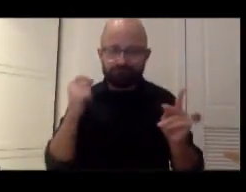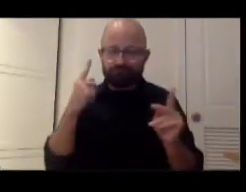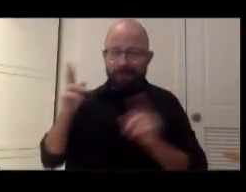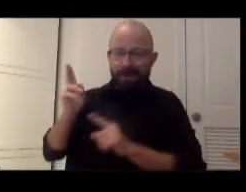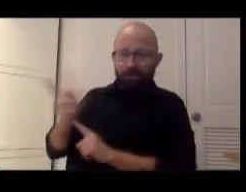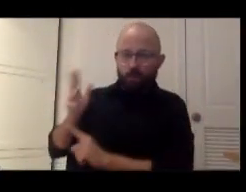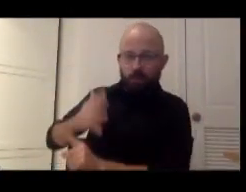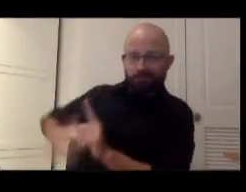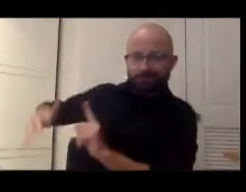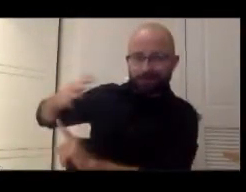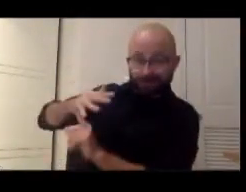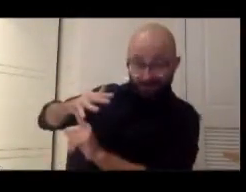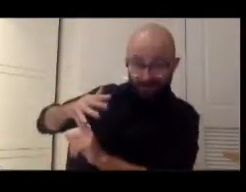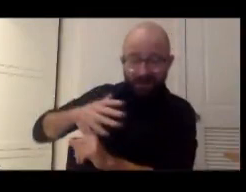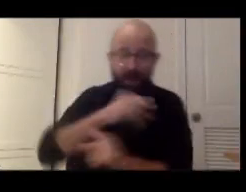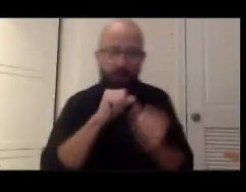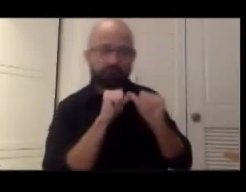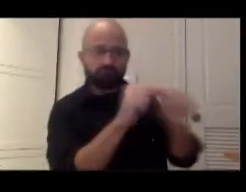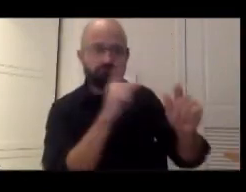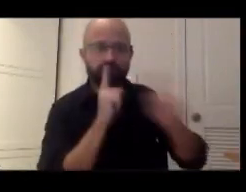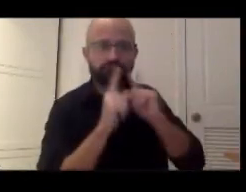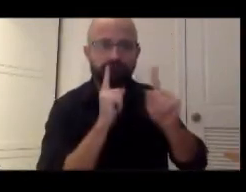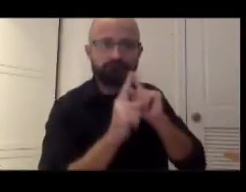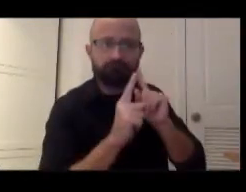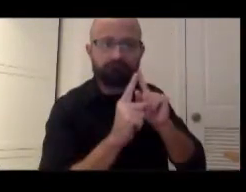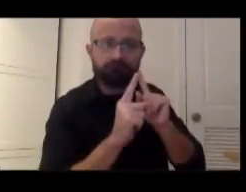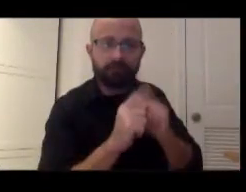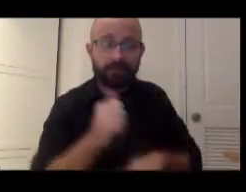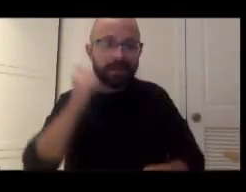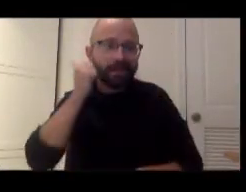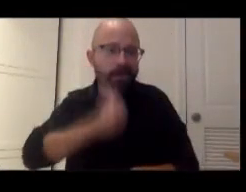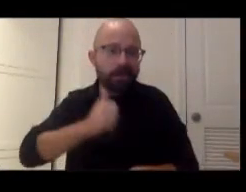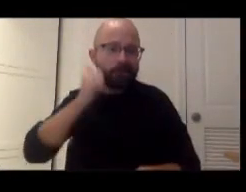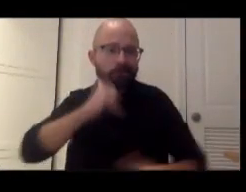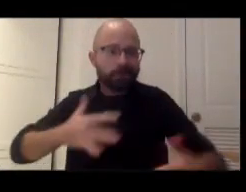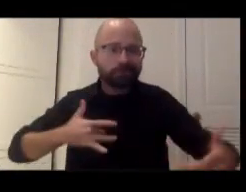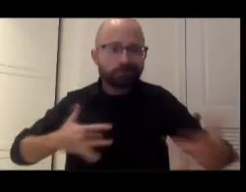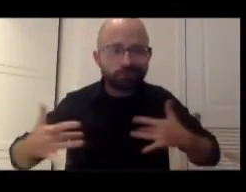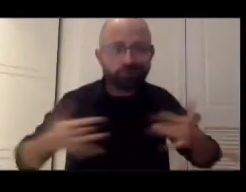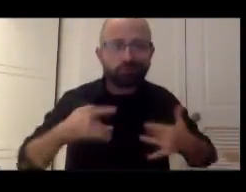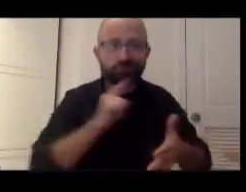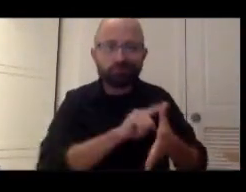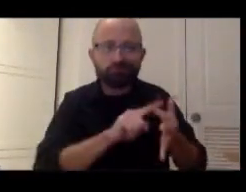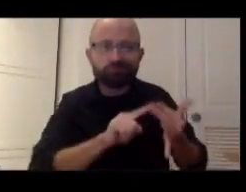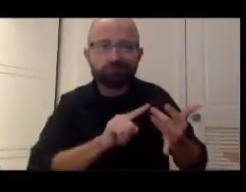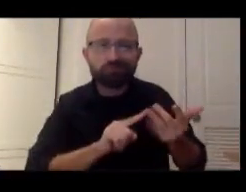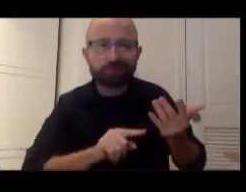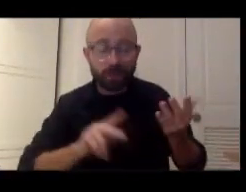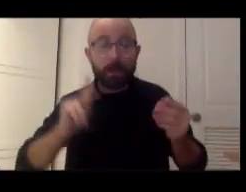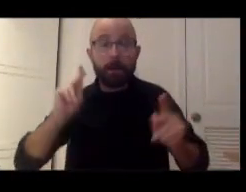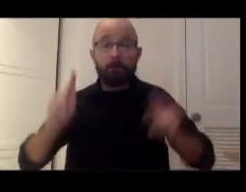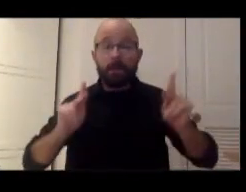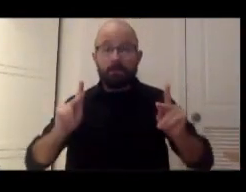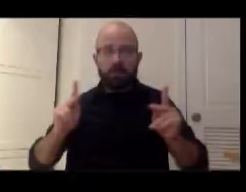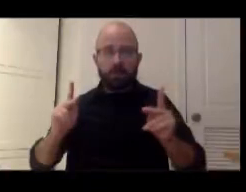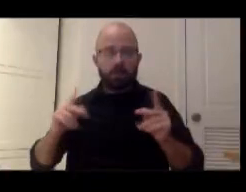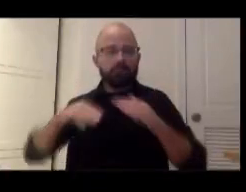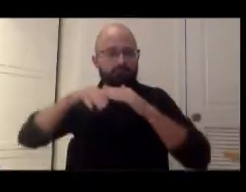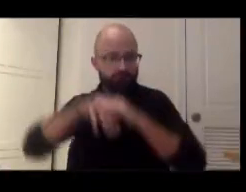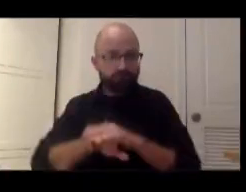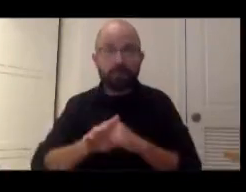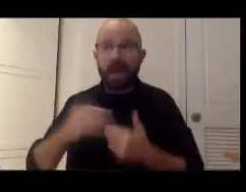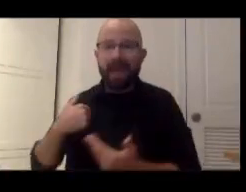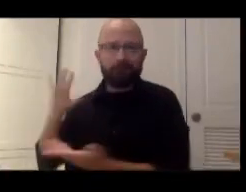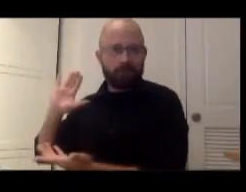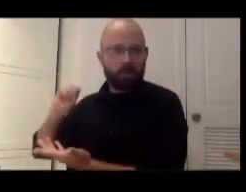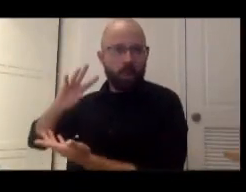ongoing conversation and the everyday concerns. You know, people are coming in with their own things that they're dealing with